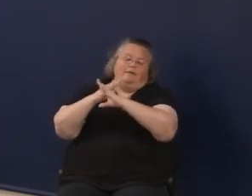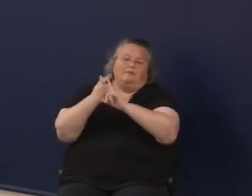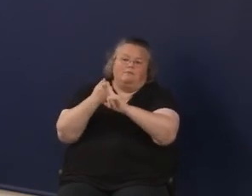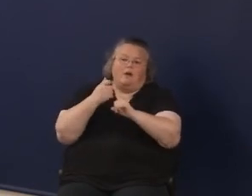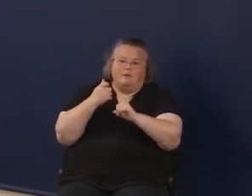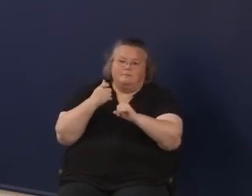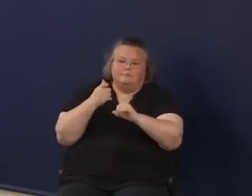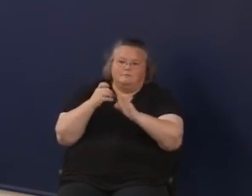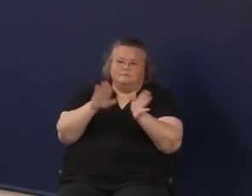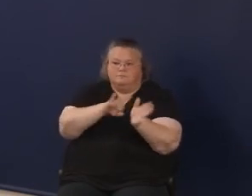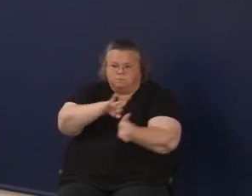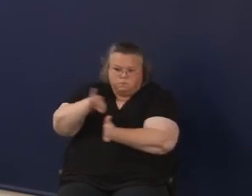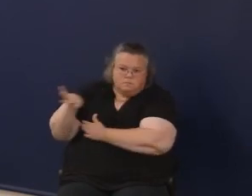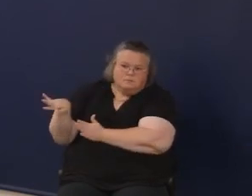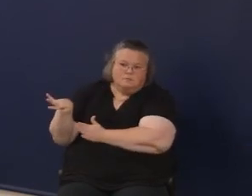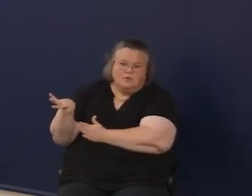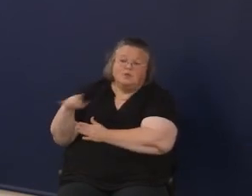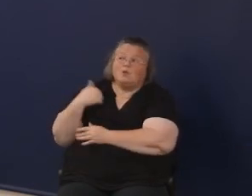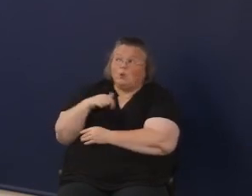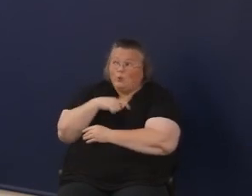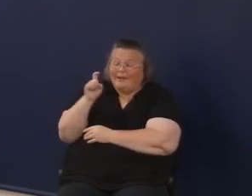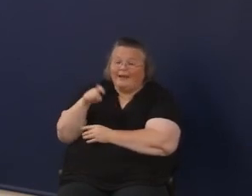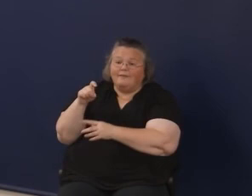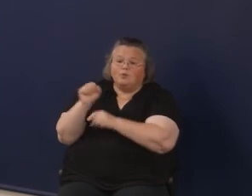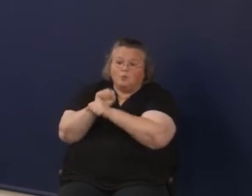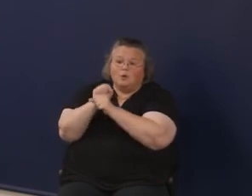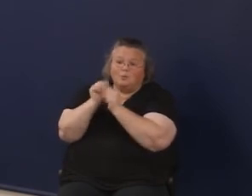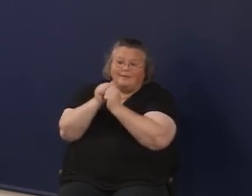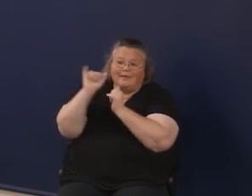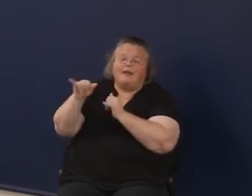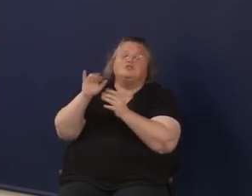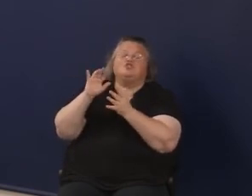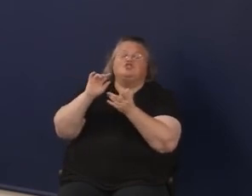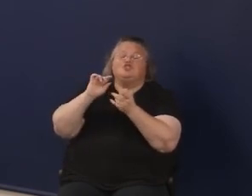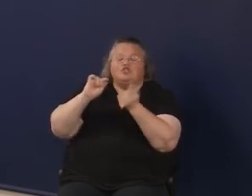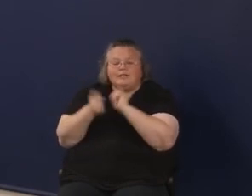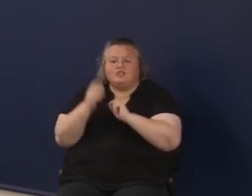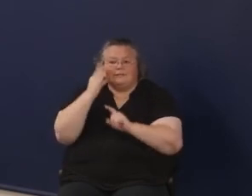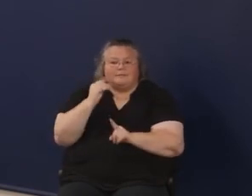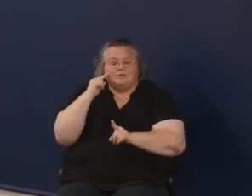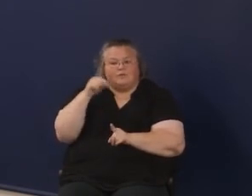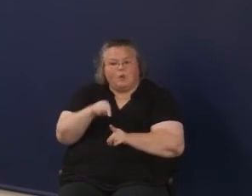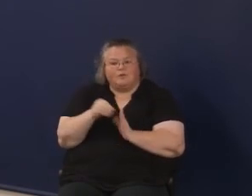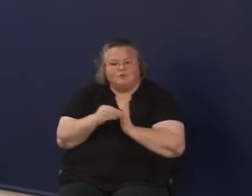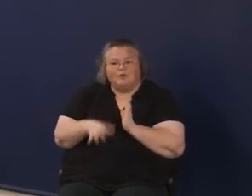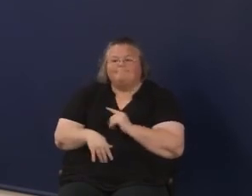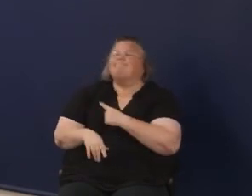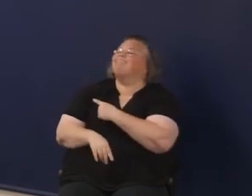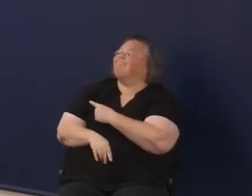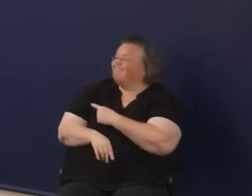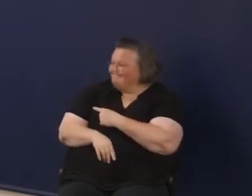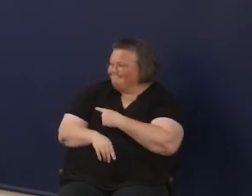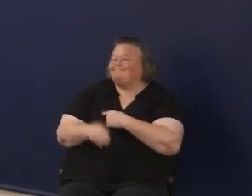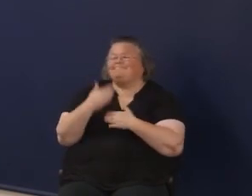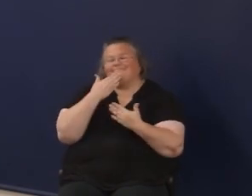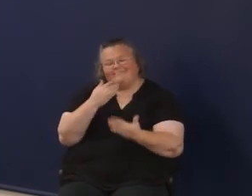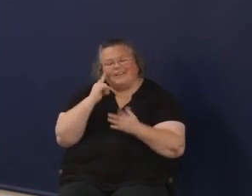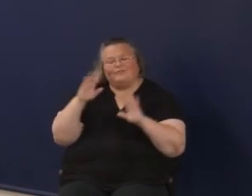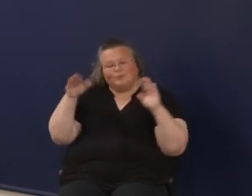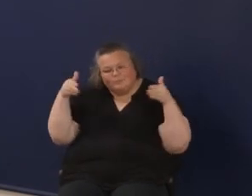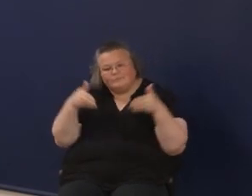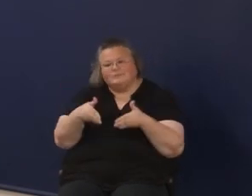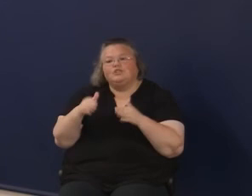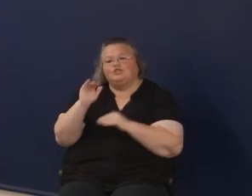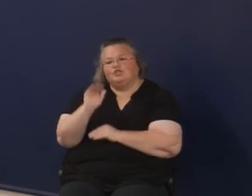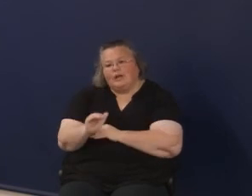forward. That's got to be where it's working. It's how do you change the experience history. Thank you for kind of bringing us back to that child